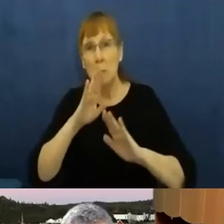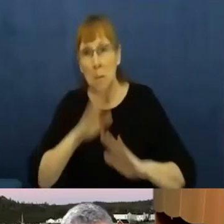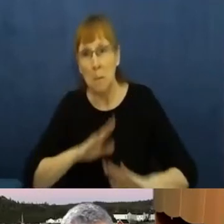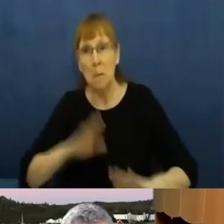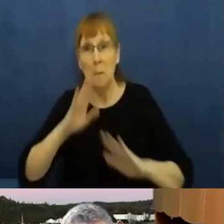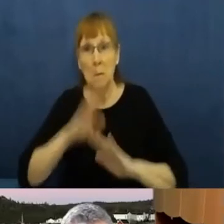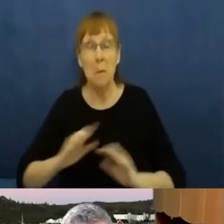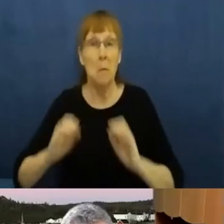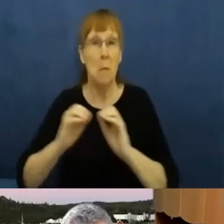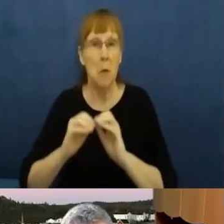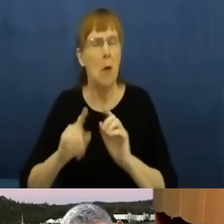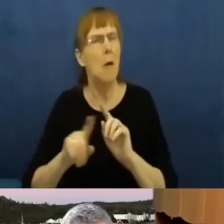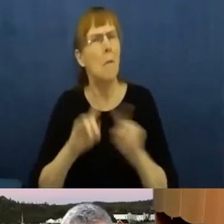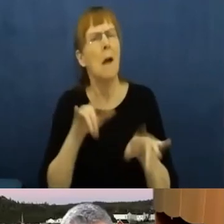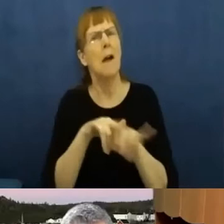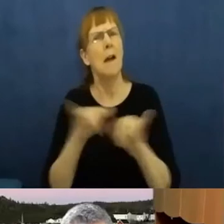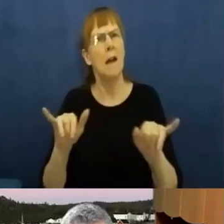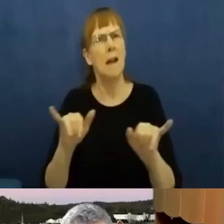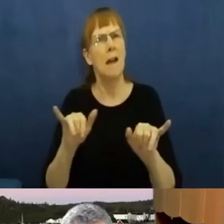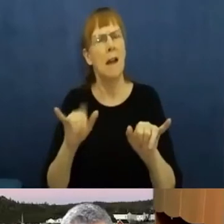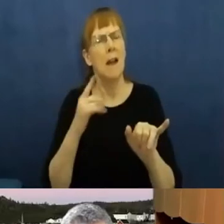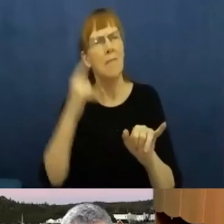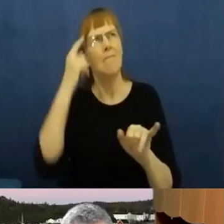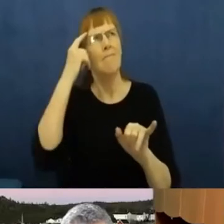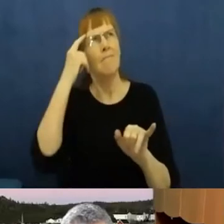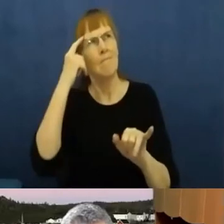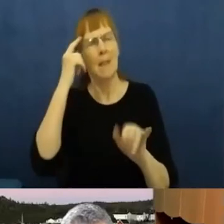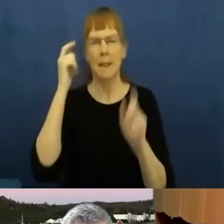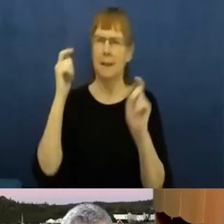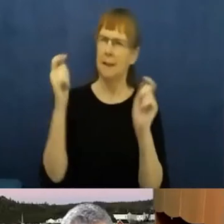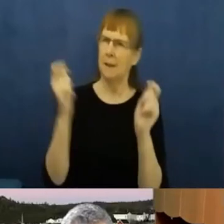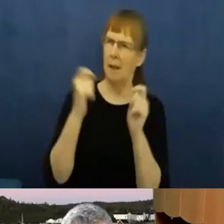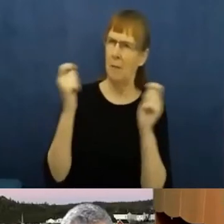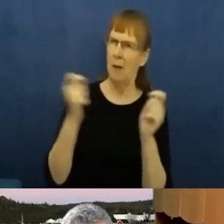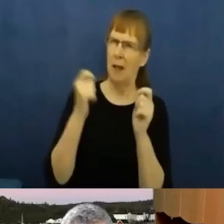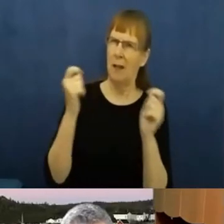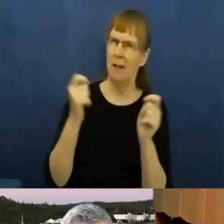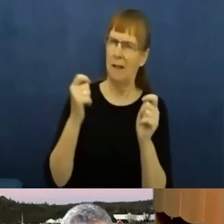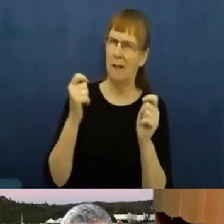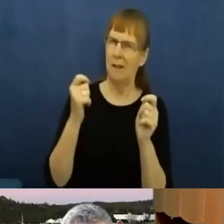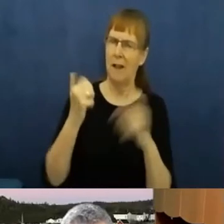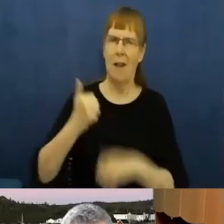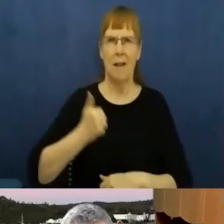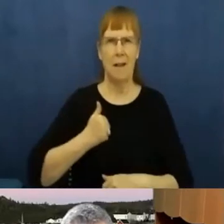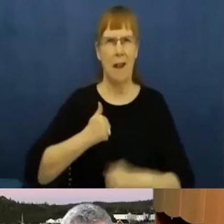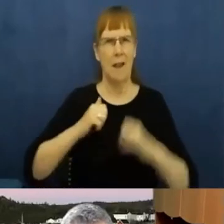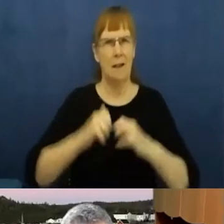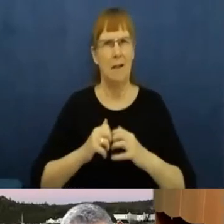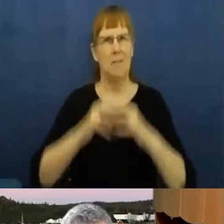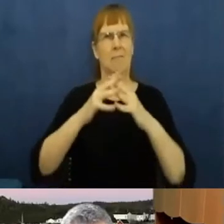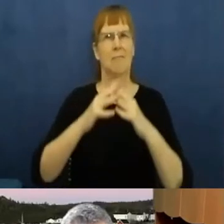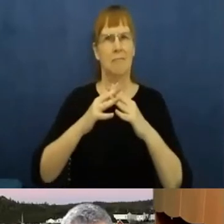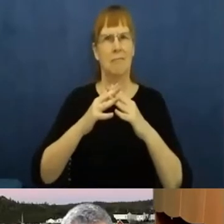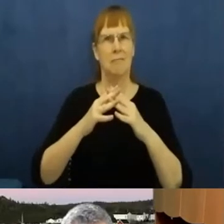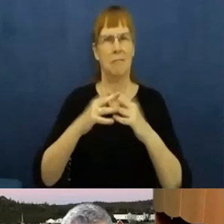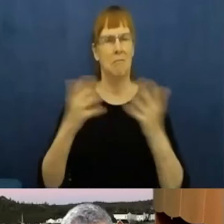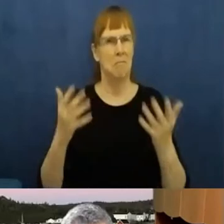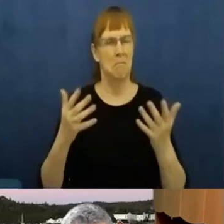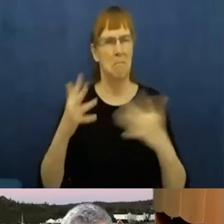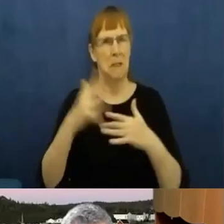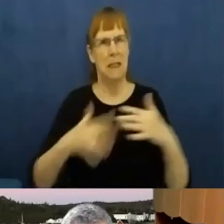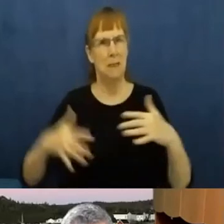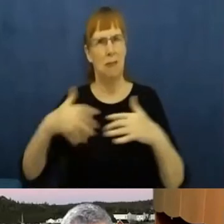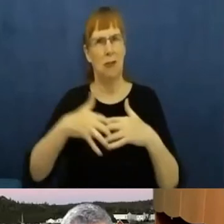the question of, you know, what does celebrating the creation of Canada mean for Indigenous peoples? And it